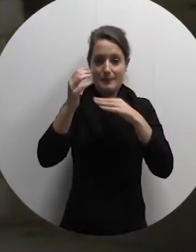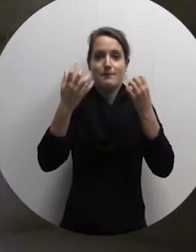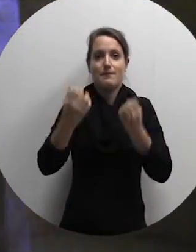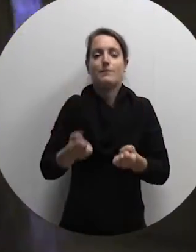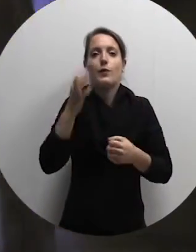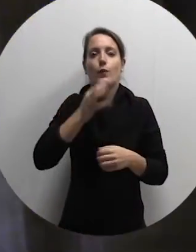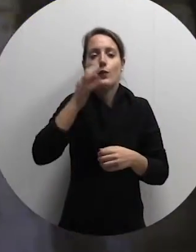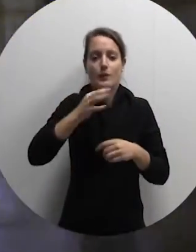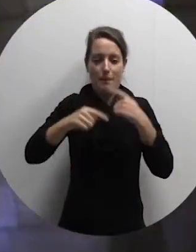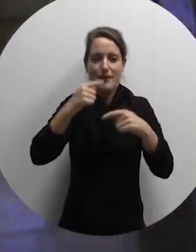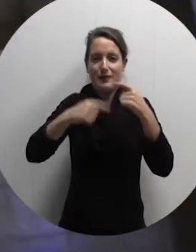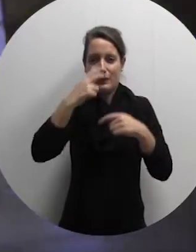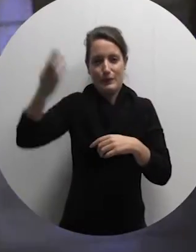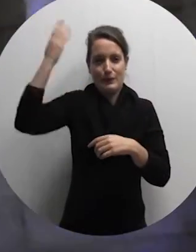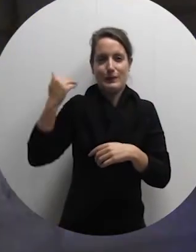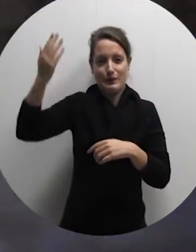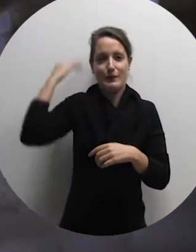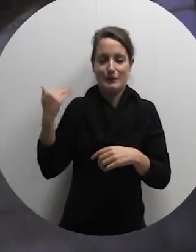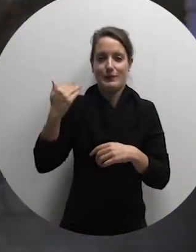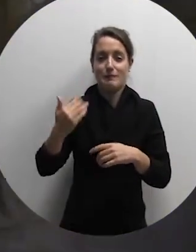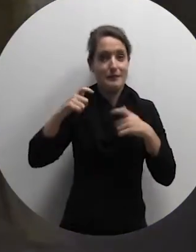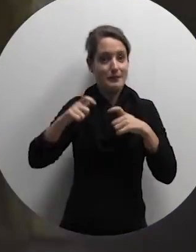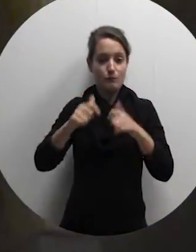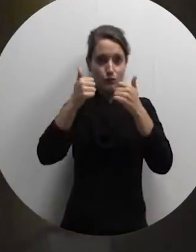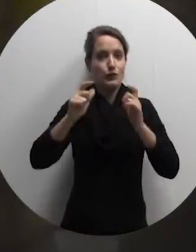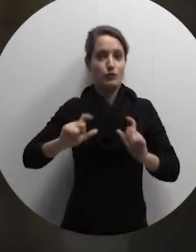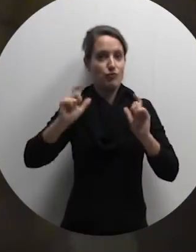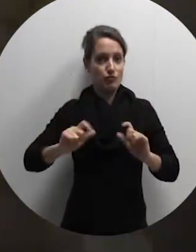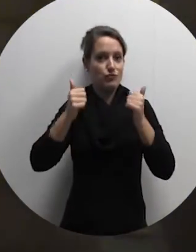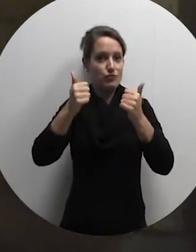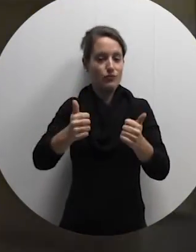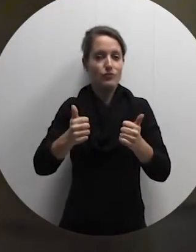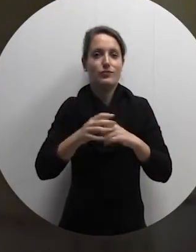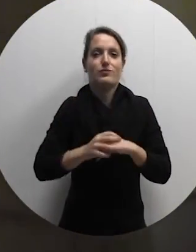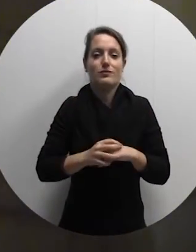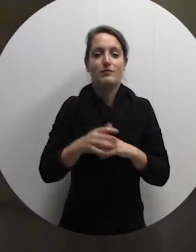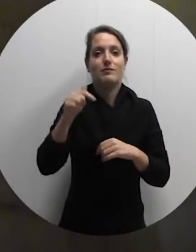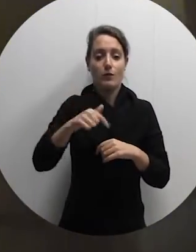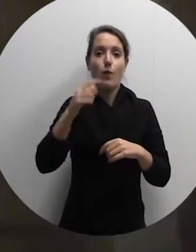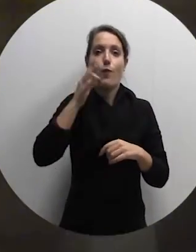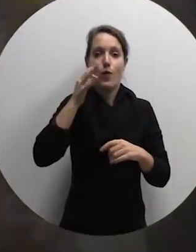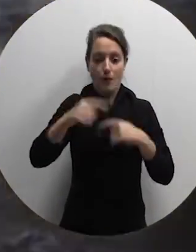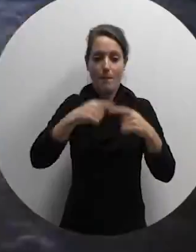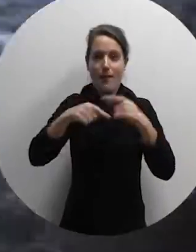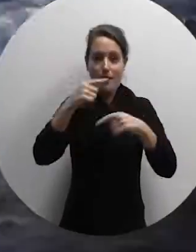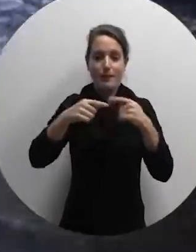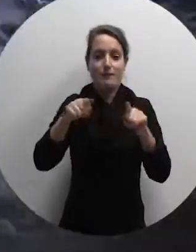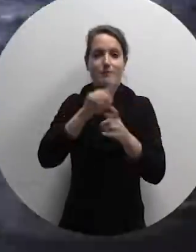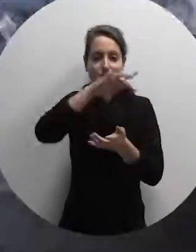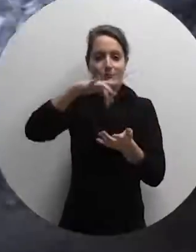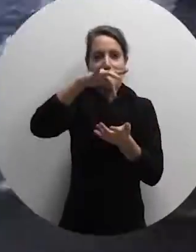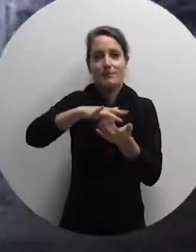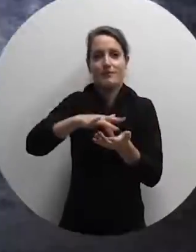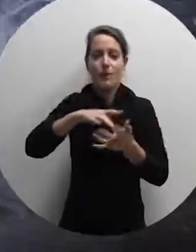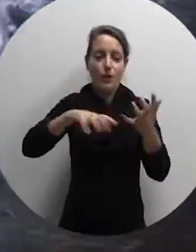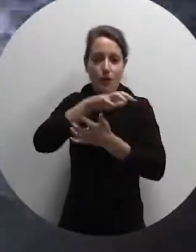lacks the buckets that used to collect water from the artesian well. This is the heart of a complex water system that